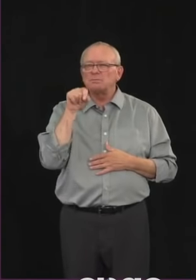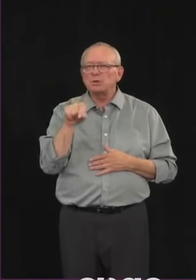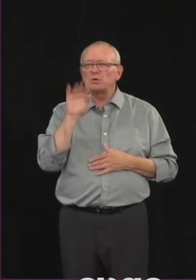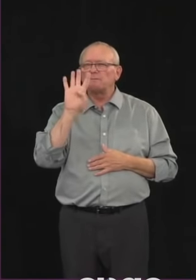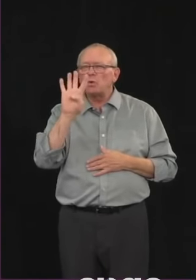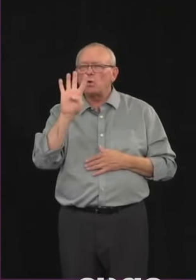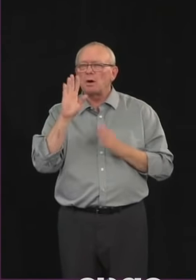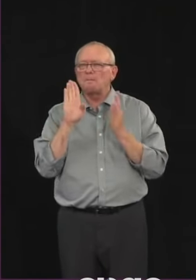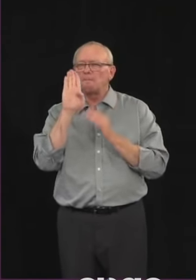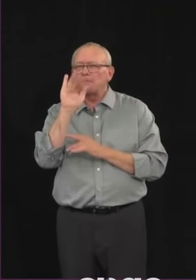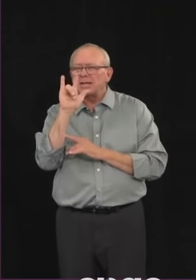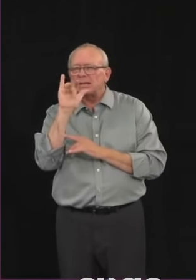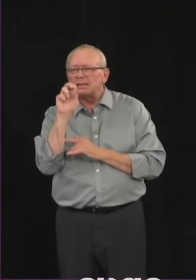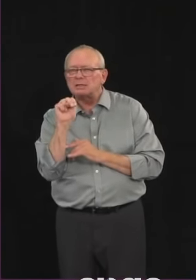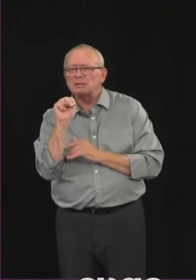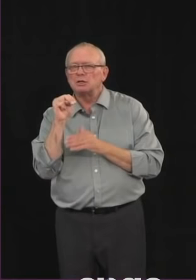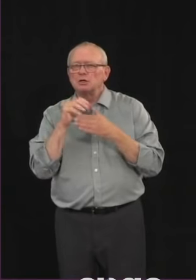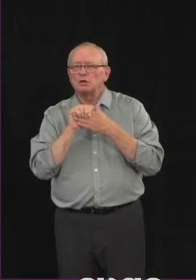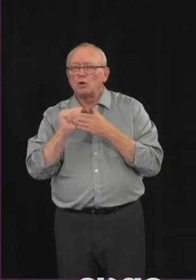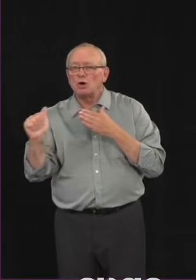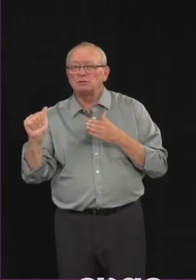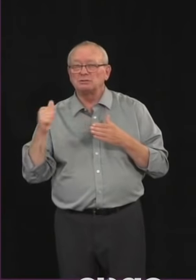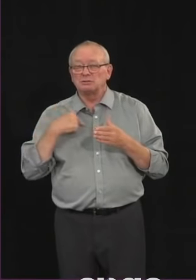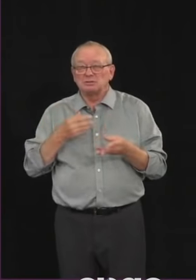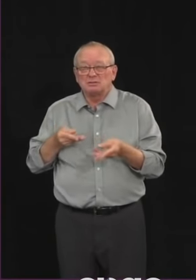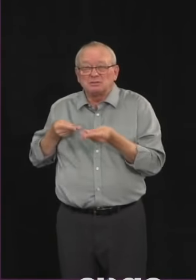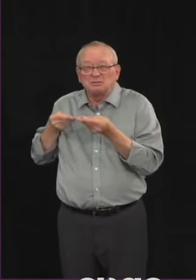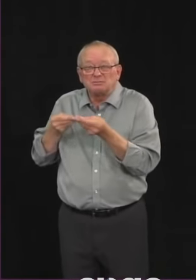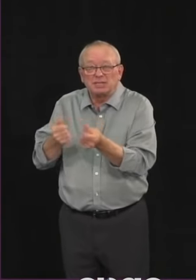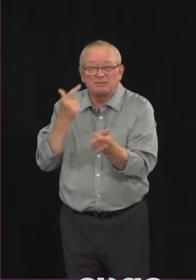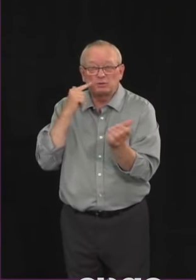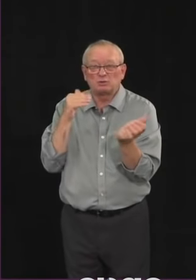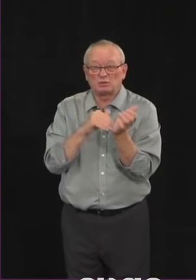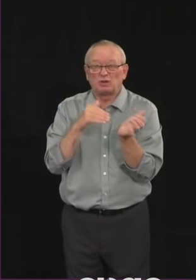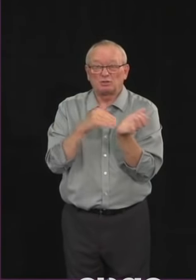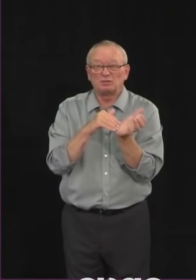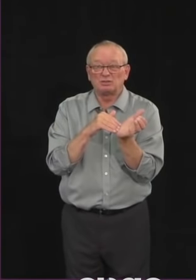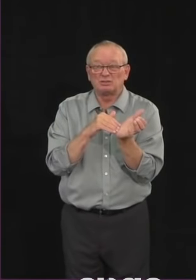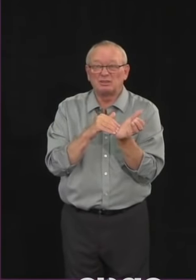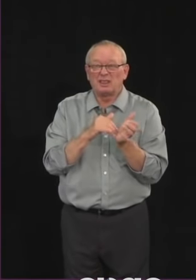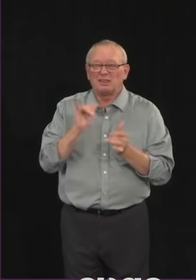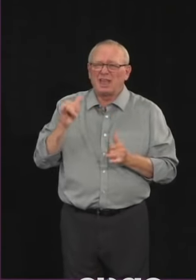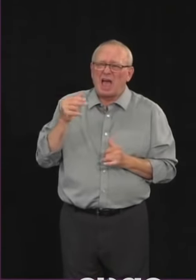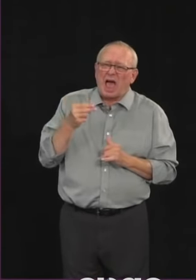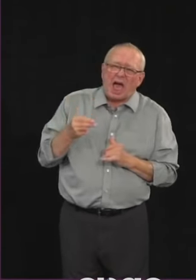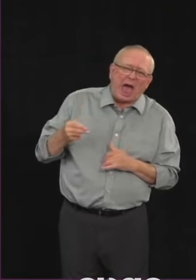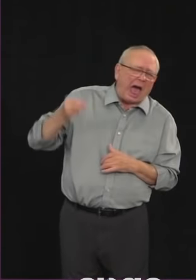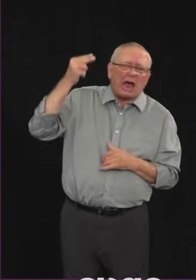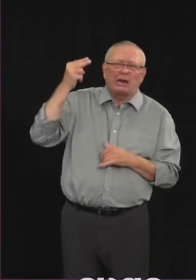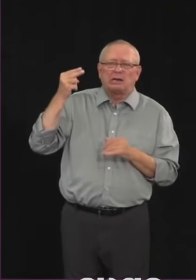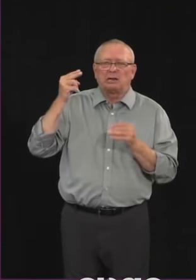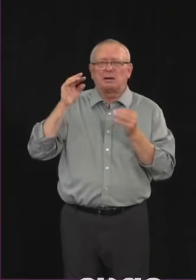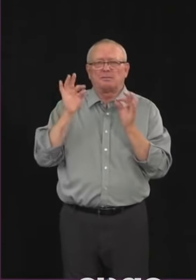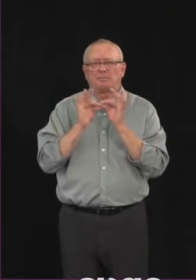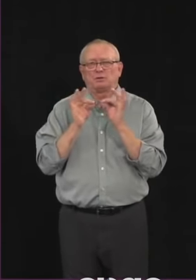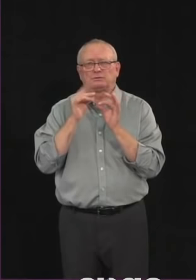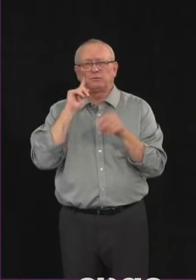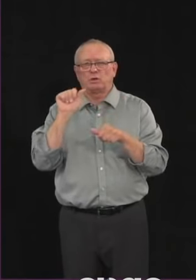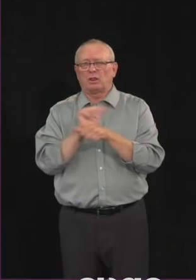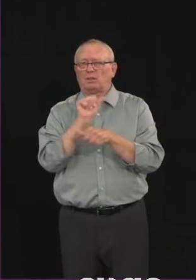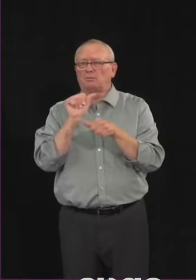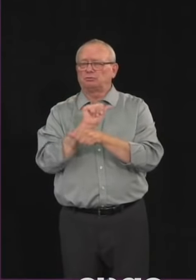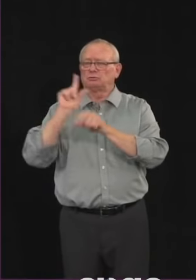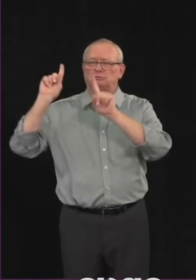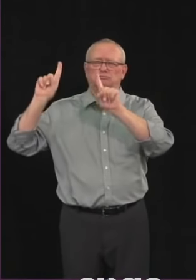and we're budgeting for for compensation for our physicians which is the highest level in the history of this province the highest on a per capita basis in this